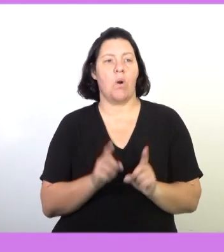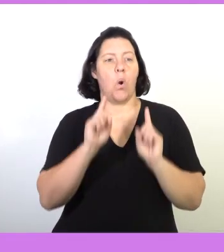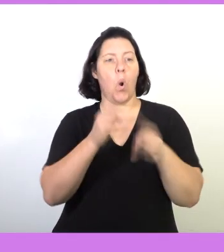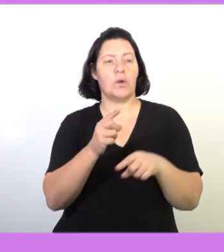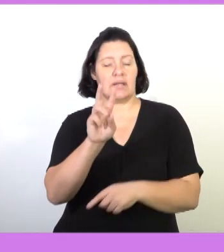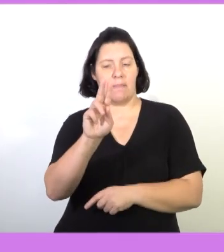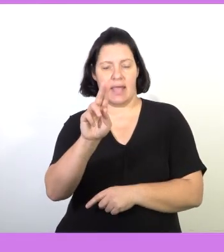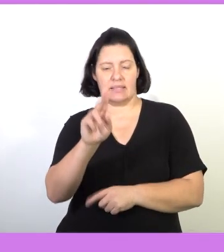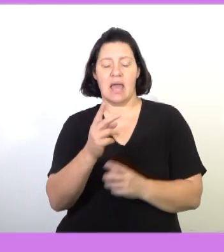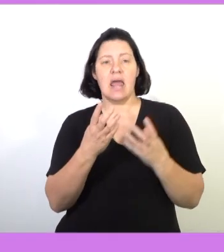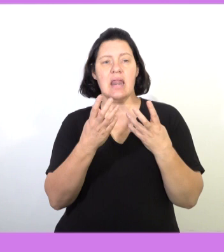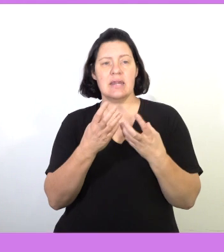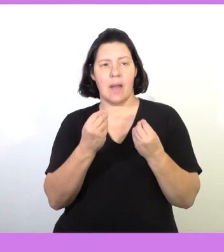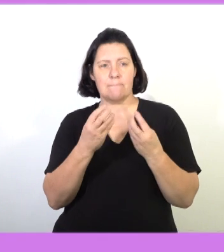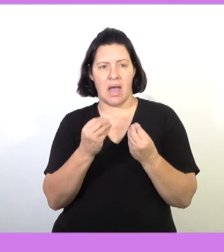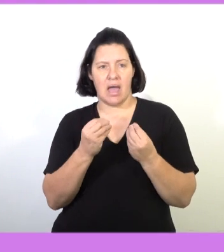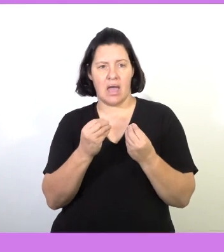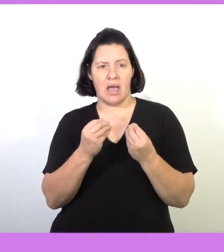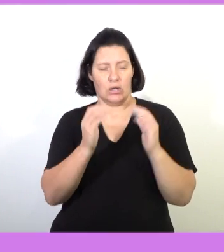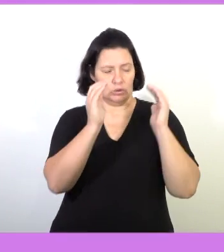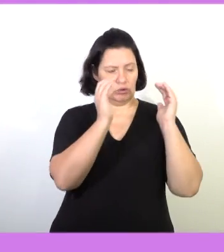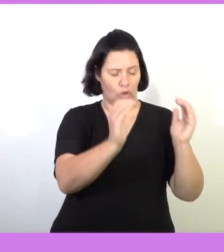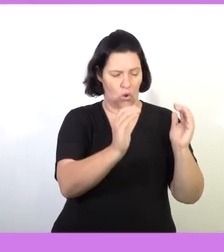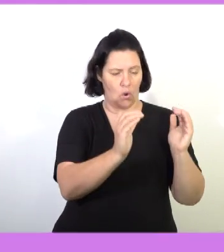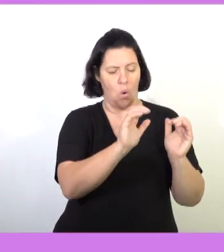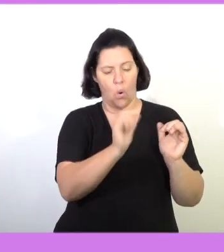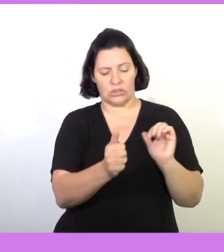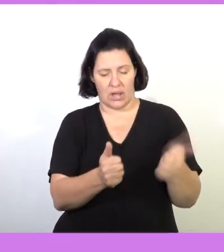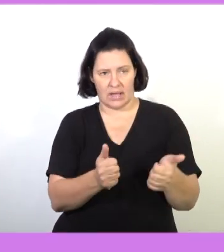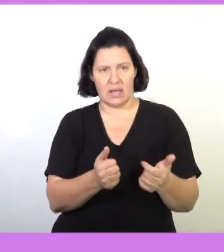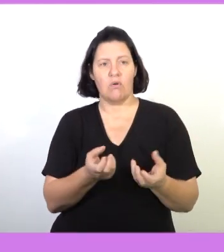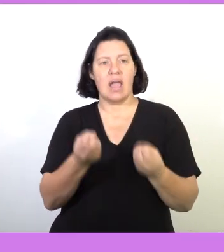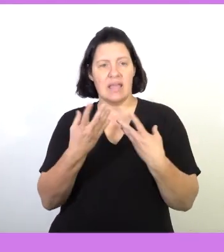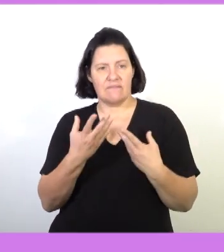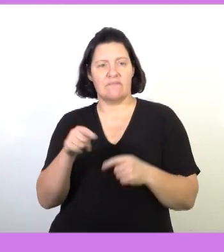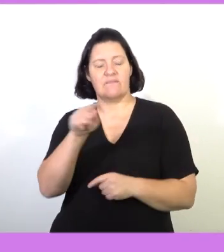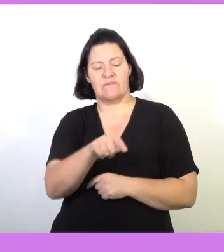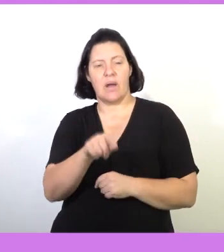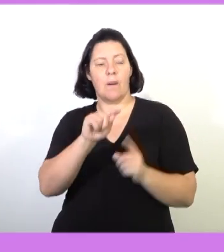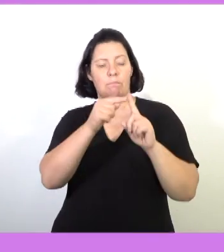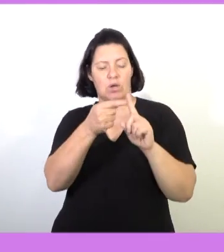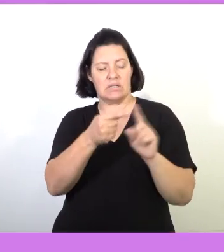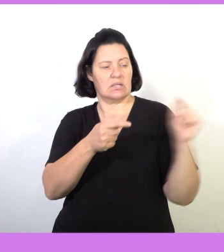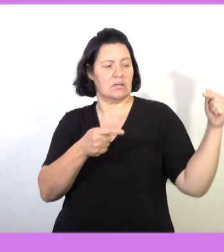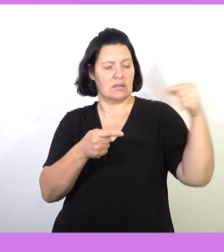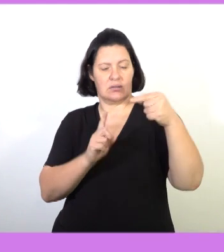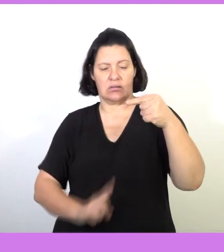have ordered pairs which will be two numbers written in a particular order so that they give the location of a